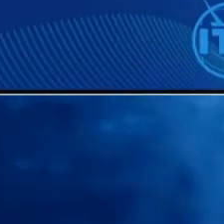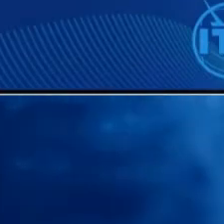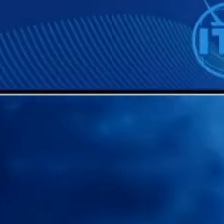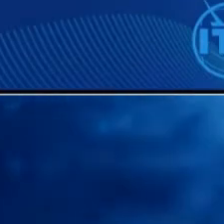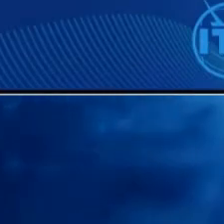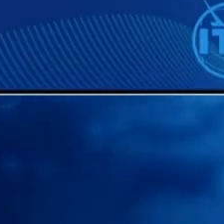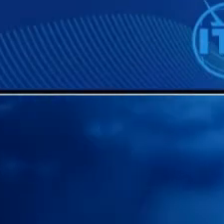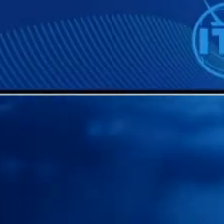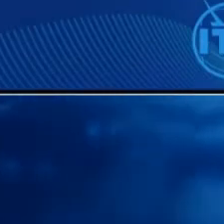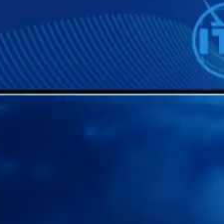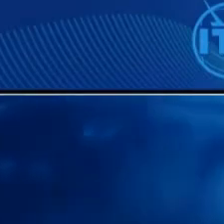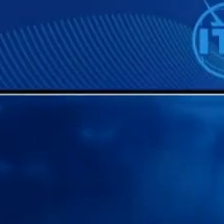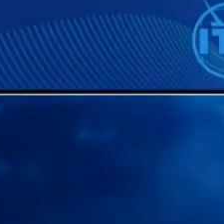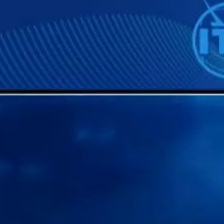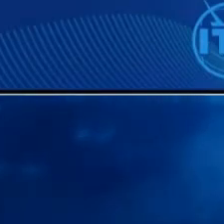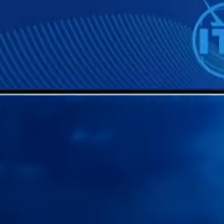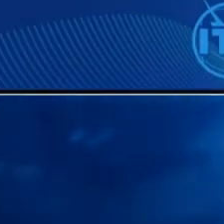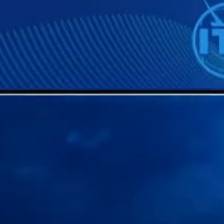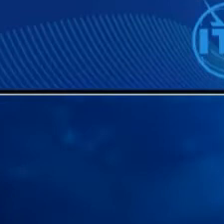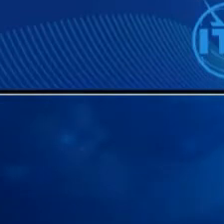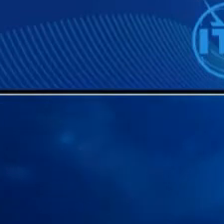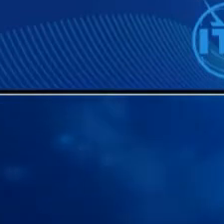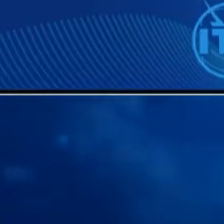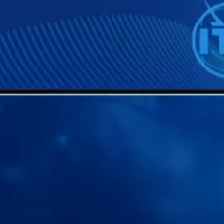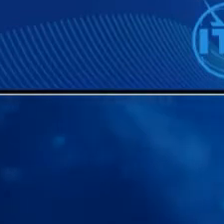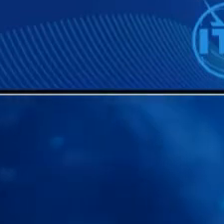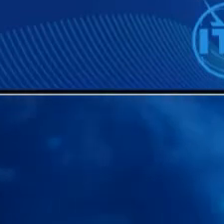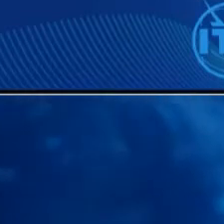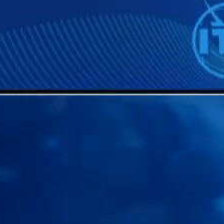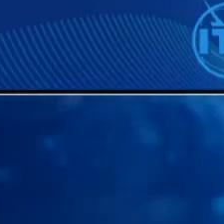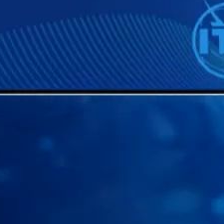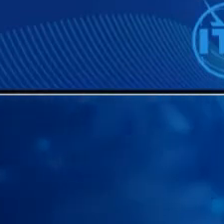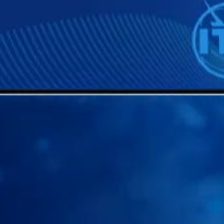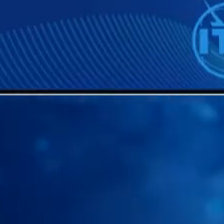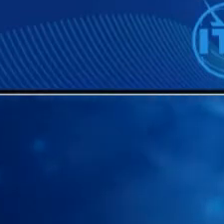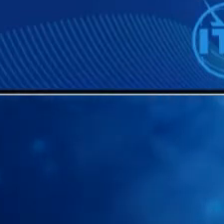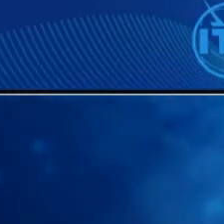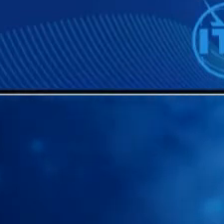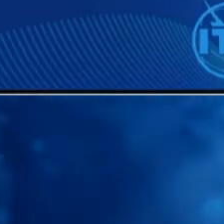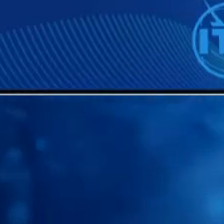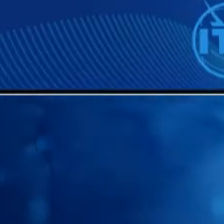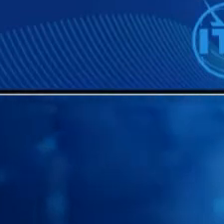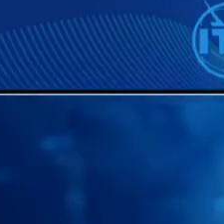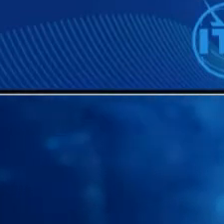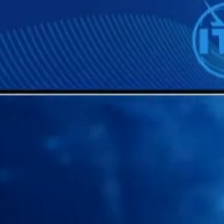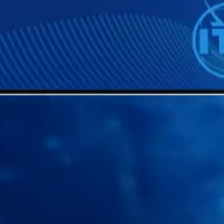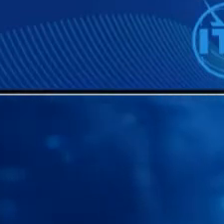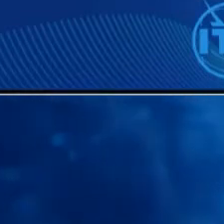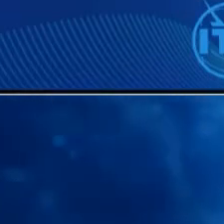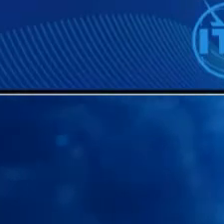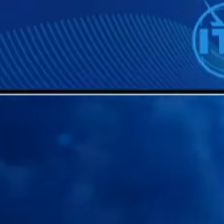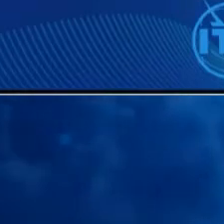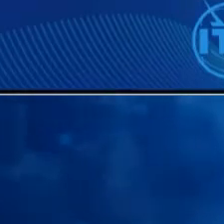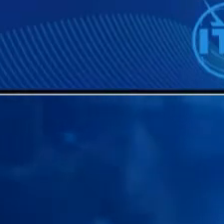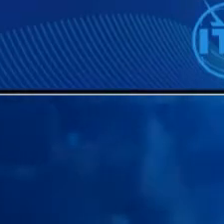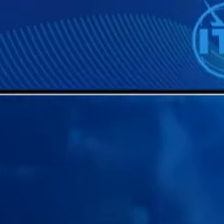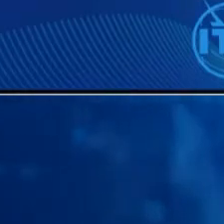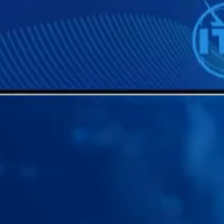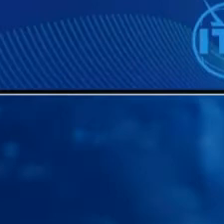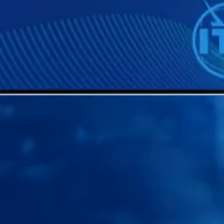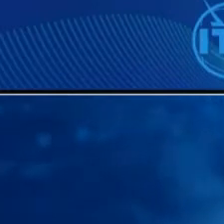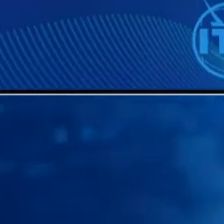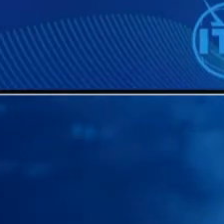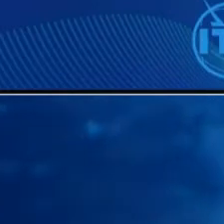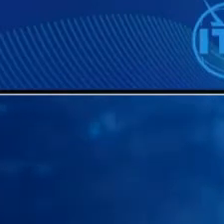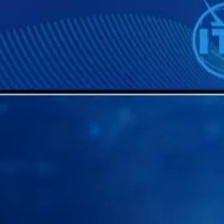spectrum and the title of it it may seem not very common what i pretend is